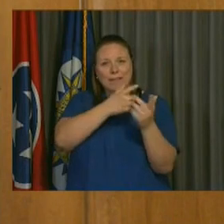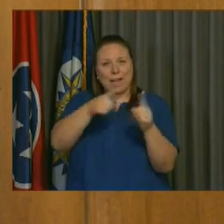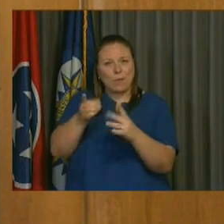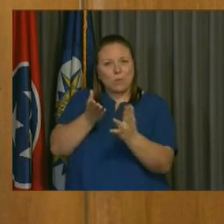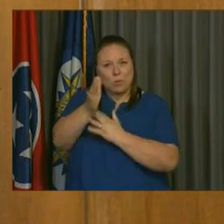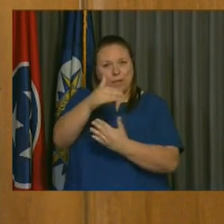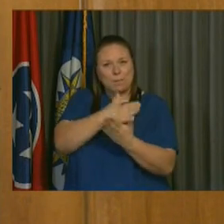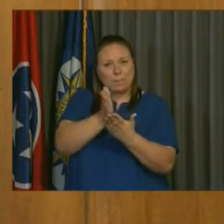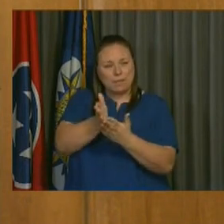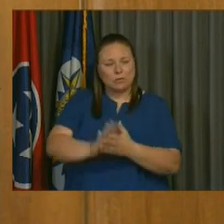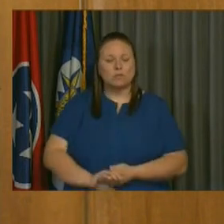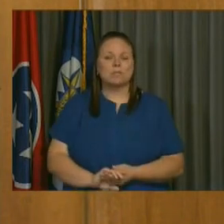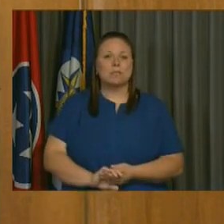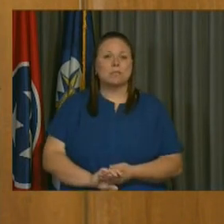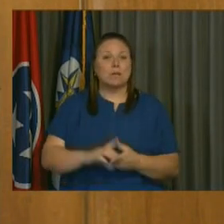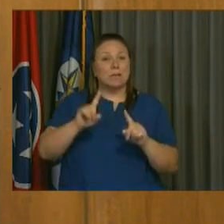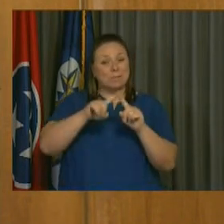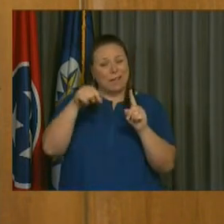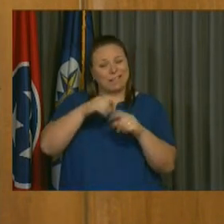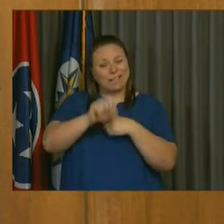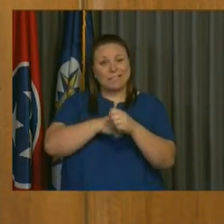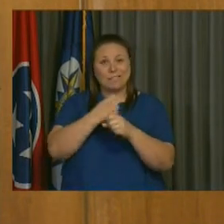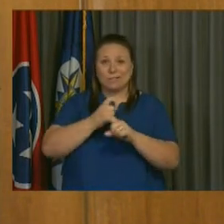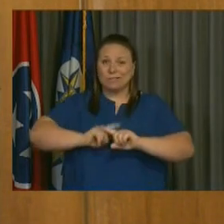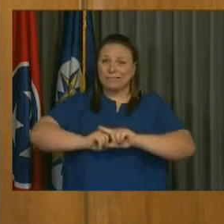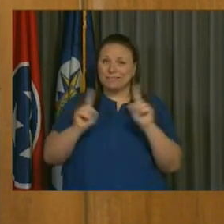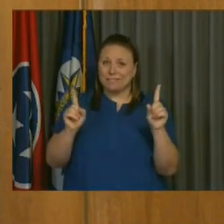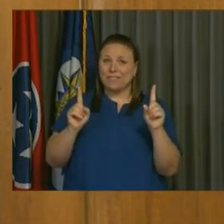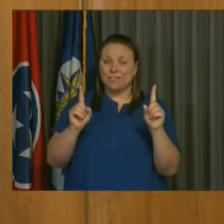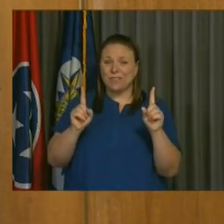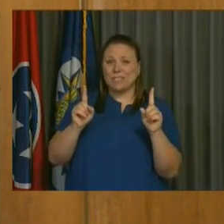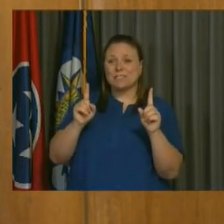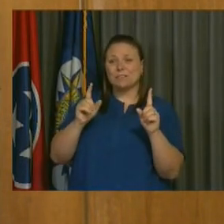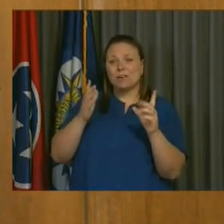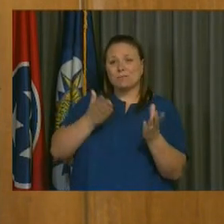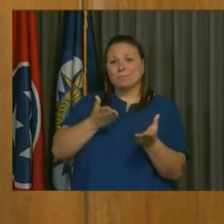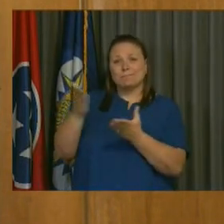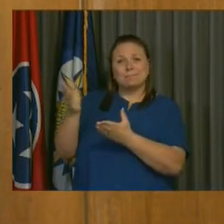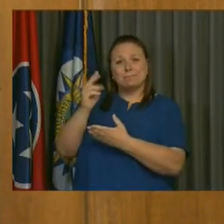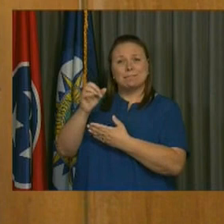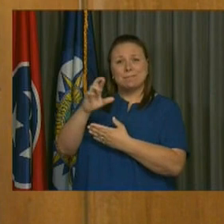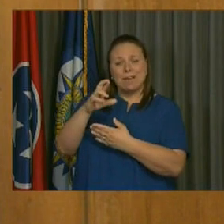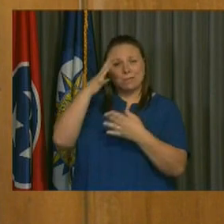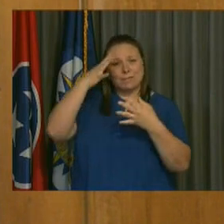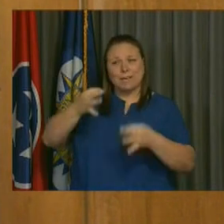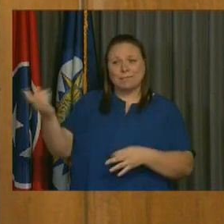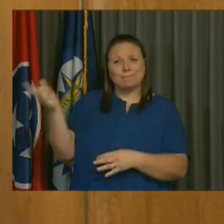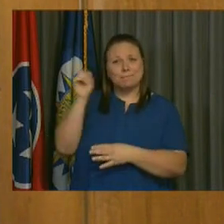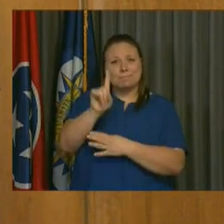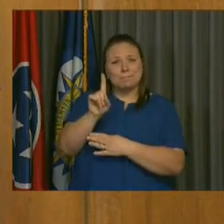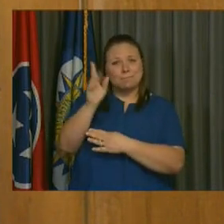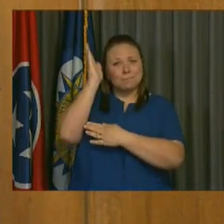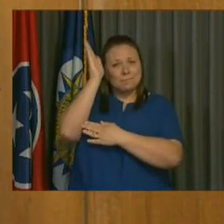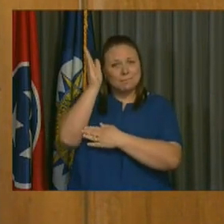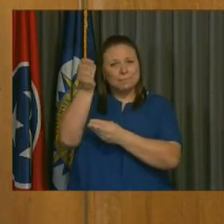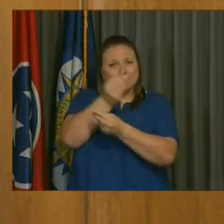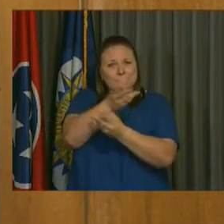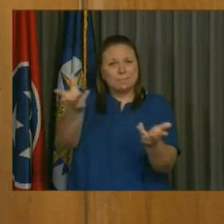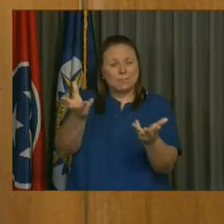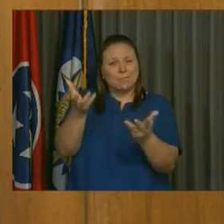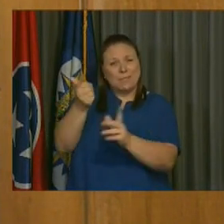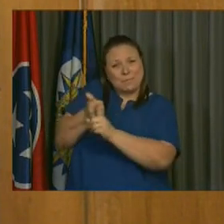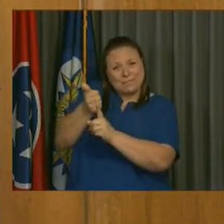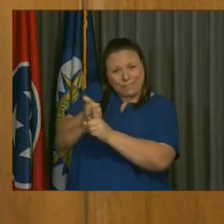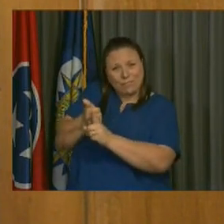that budget. Of course, this year, again, it's a bit unusual. And so the mayor's elected to be here today to present those on his own to